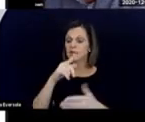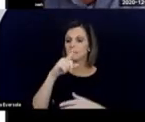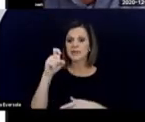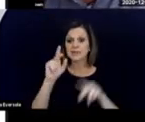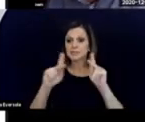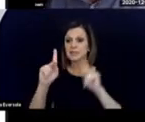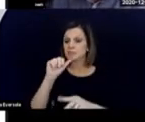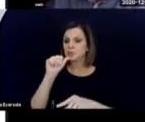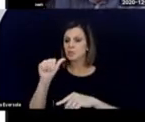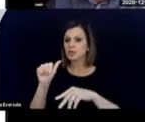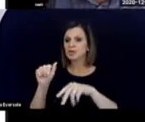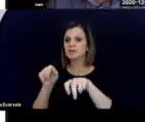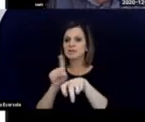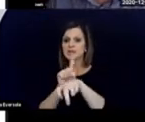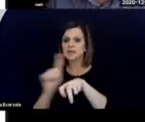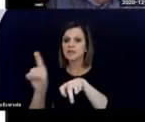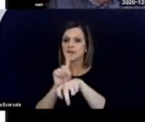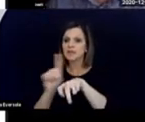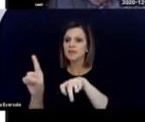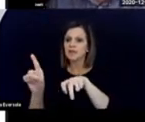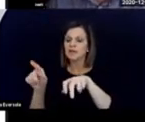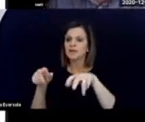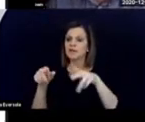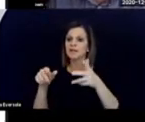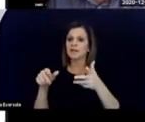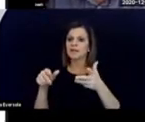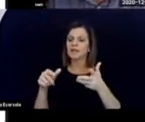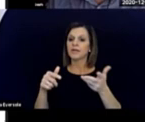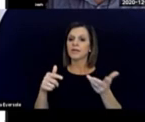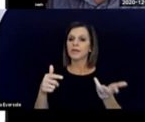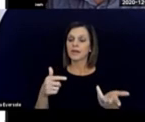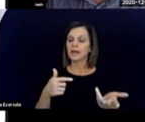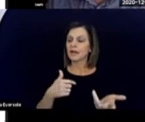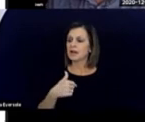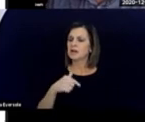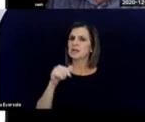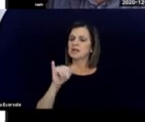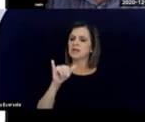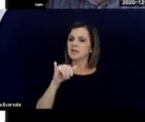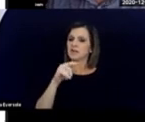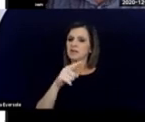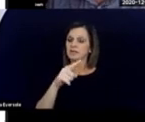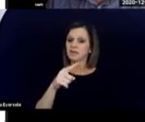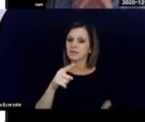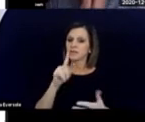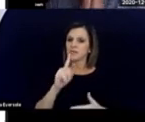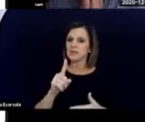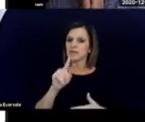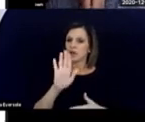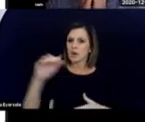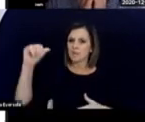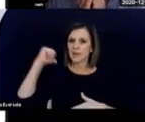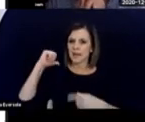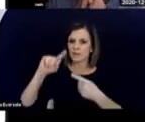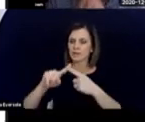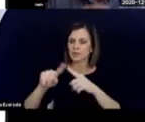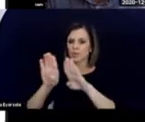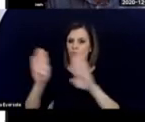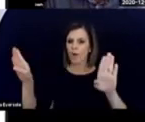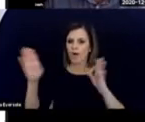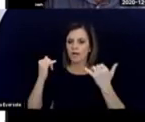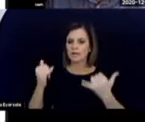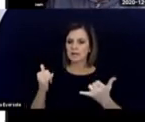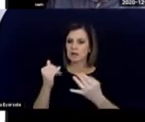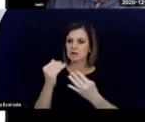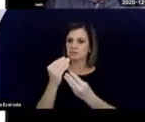you know, I took the assumption of my genius in my stride. But really, sometimes you can create